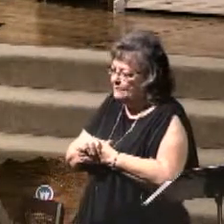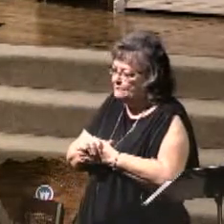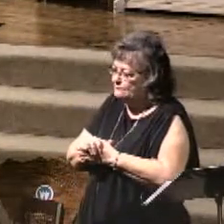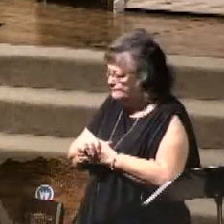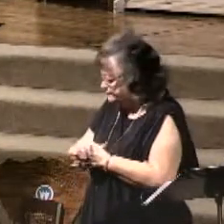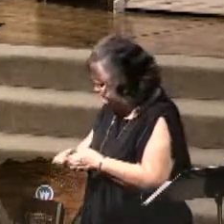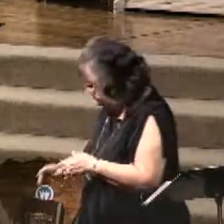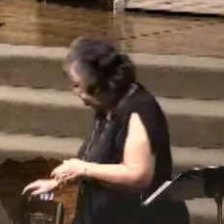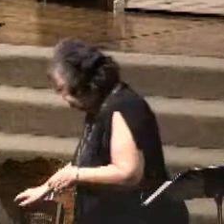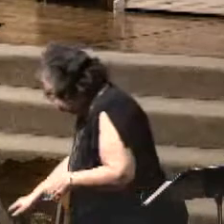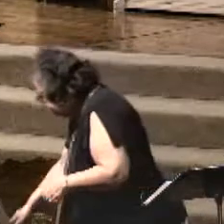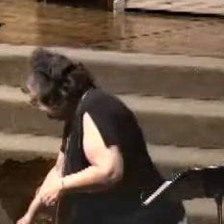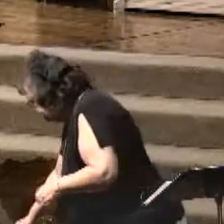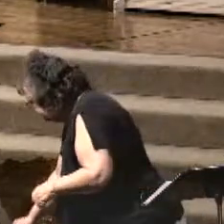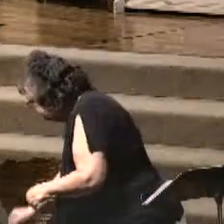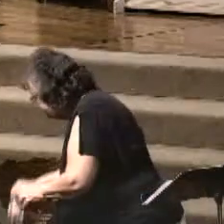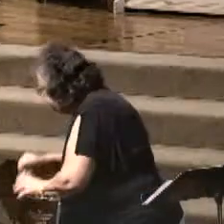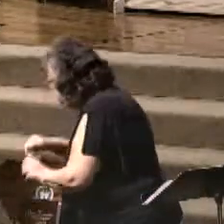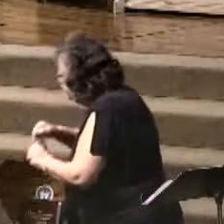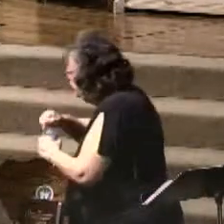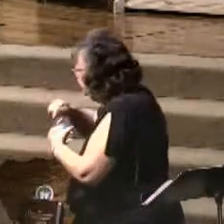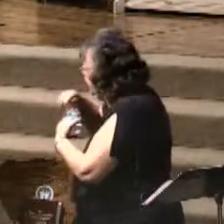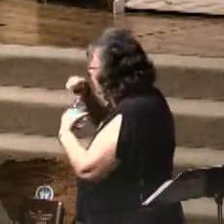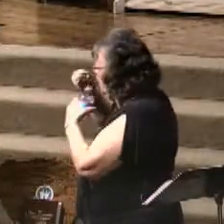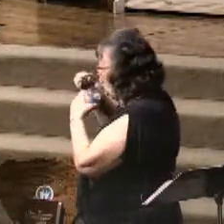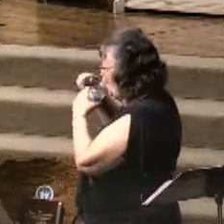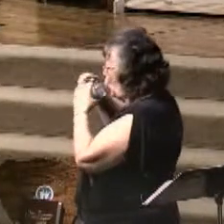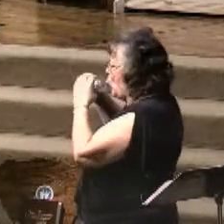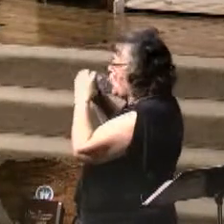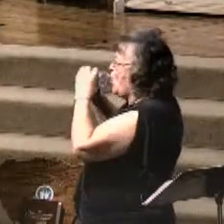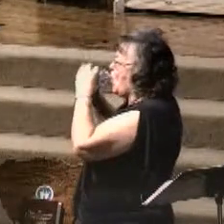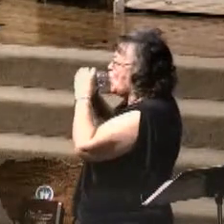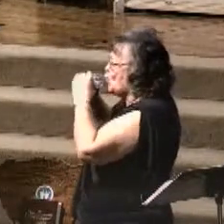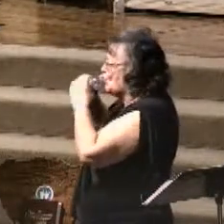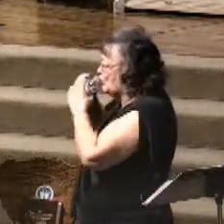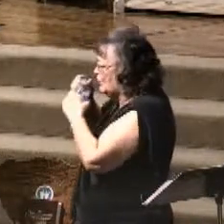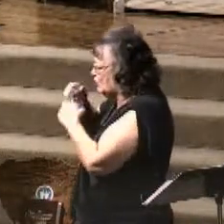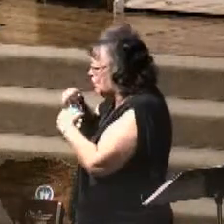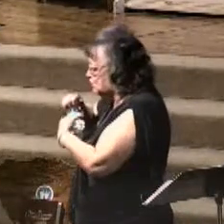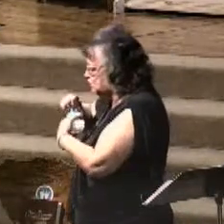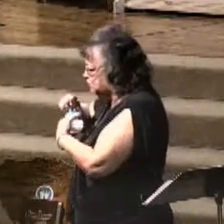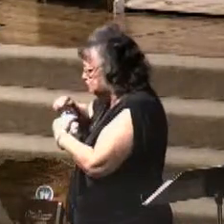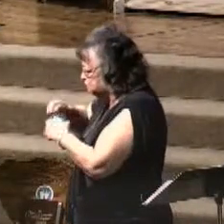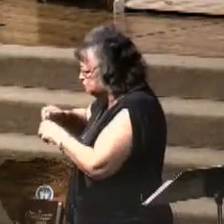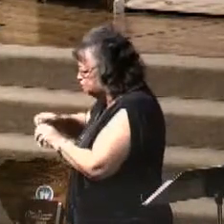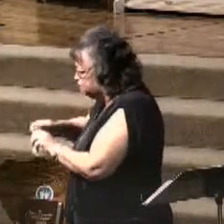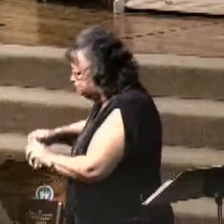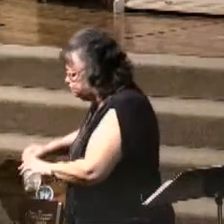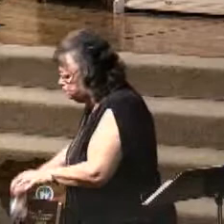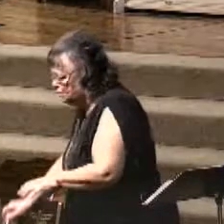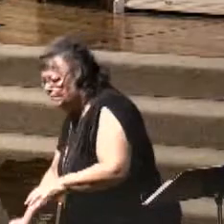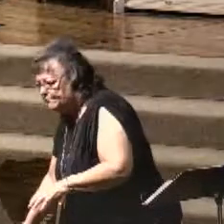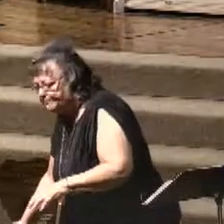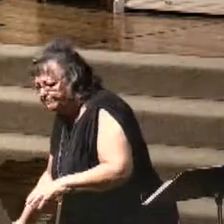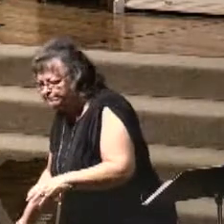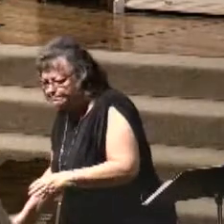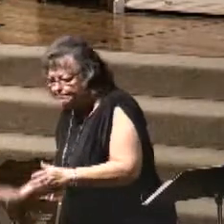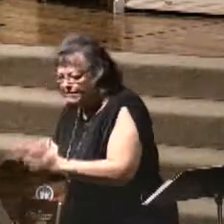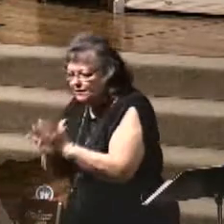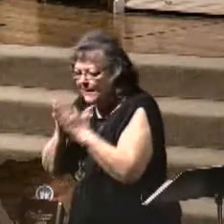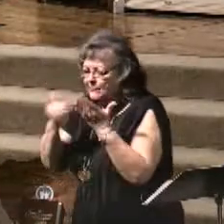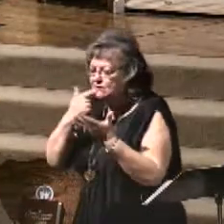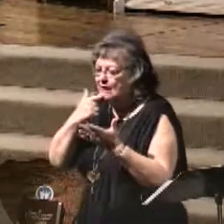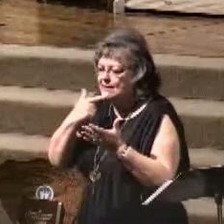I'm just going to give you the high points here. The Bible says the sun will scorch men. The Bible says that